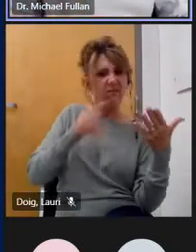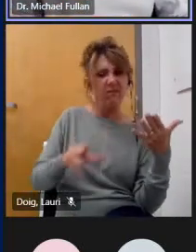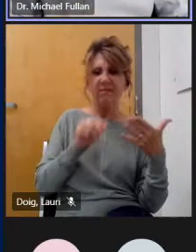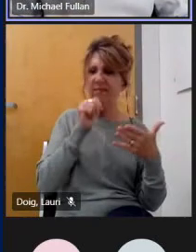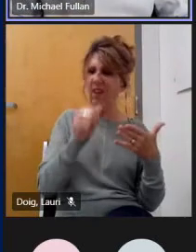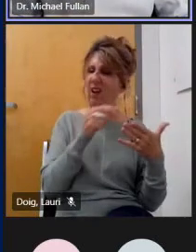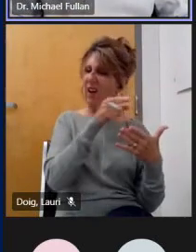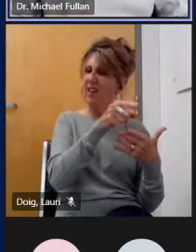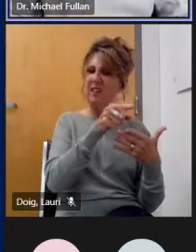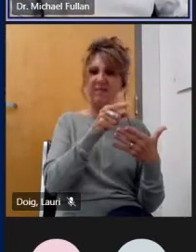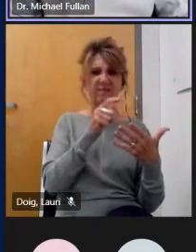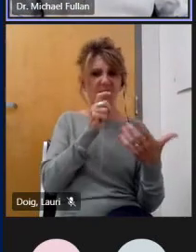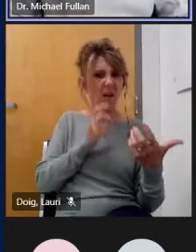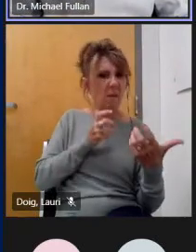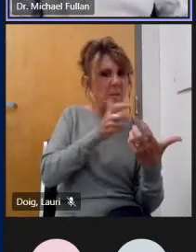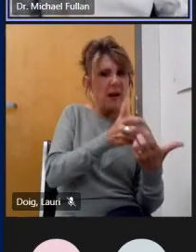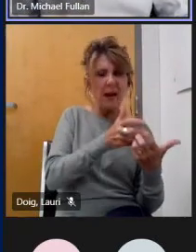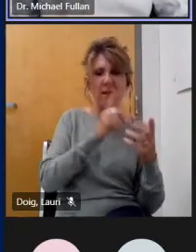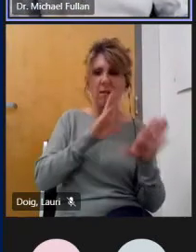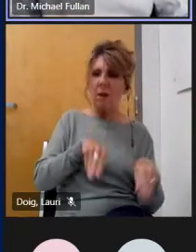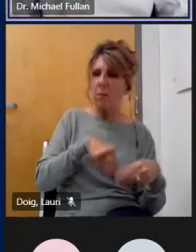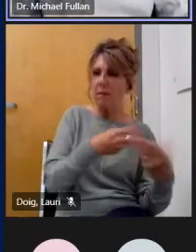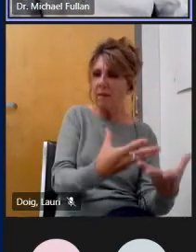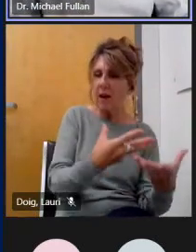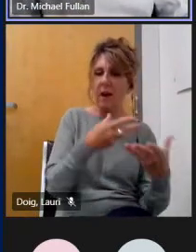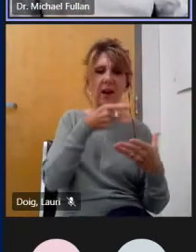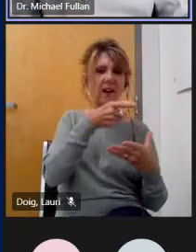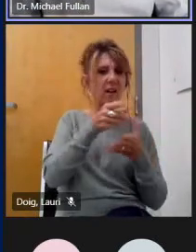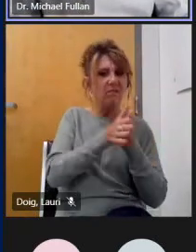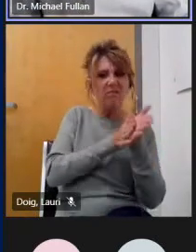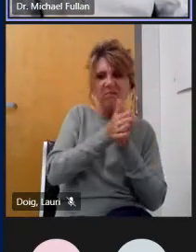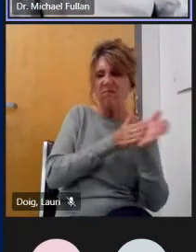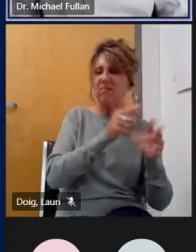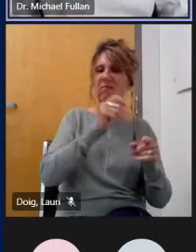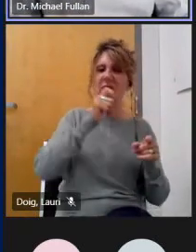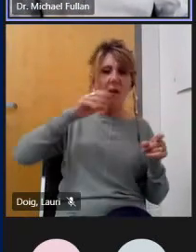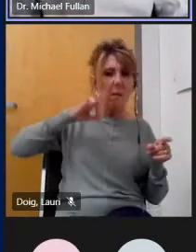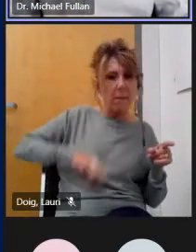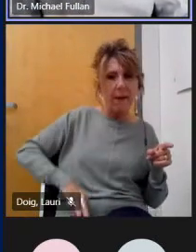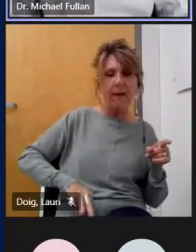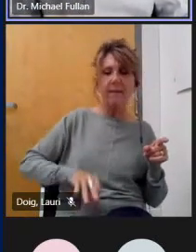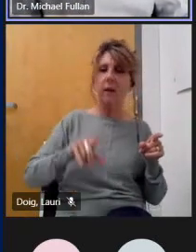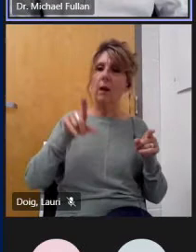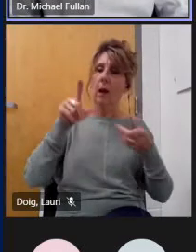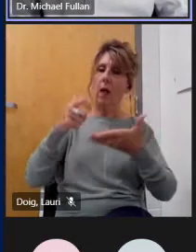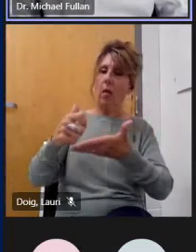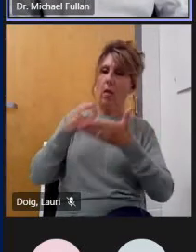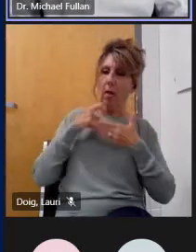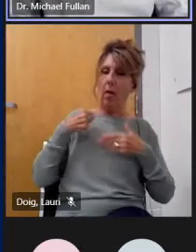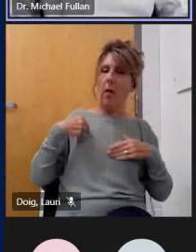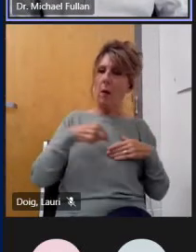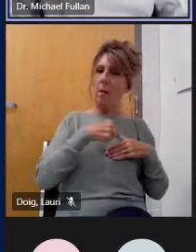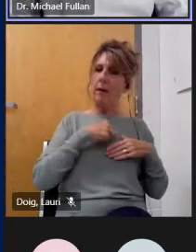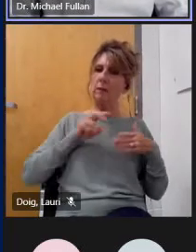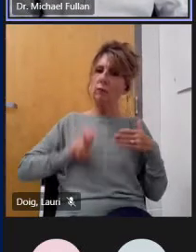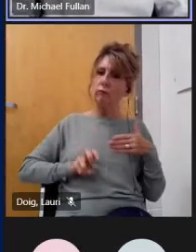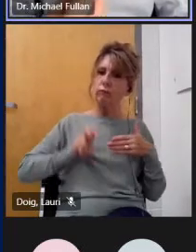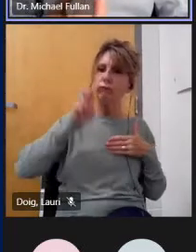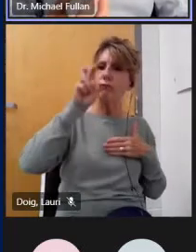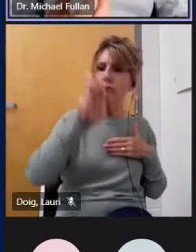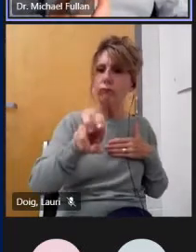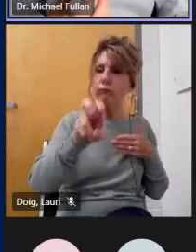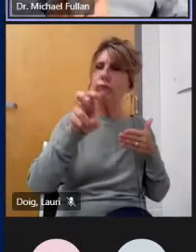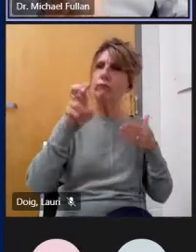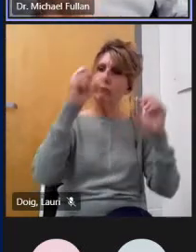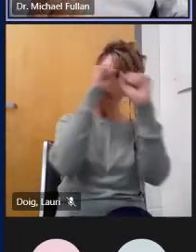opportunity to develop the ideas a leap ahead to the present i'm going to say what was needed beyond that so that's what